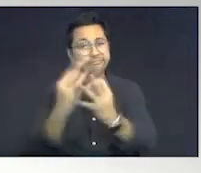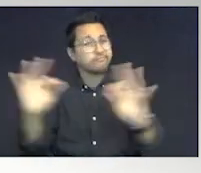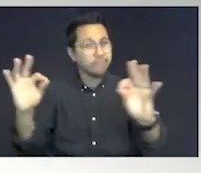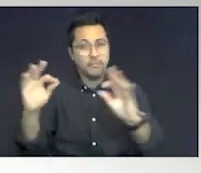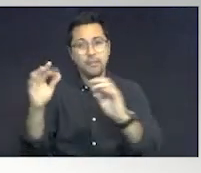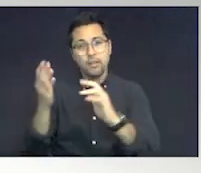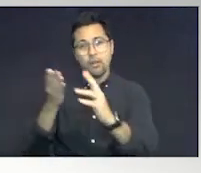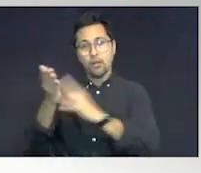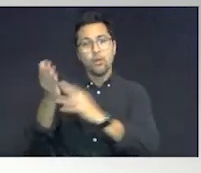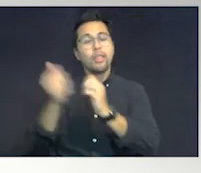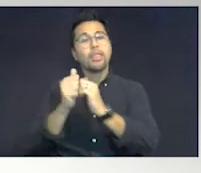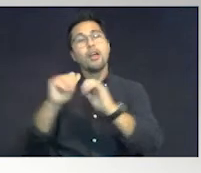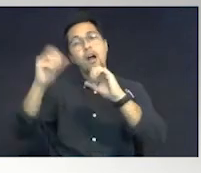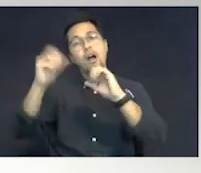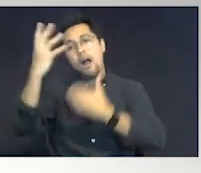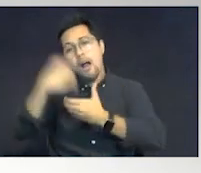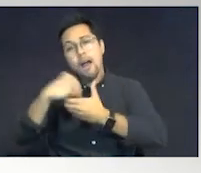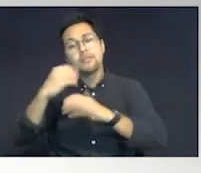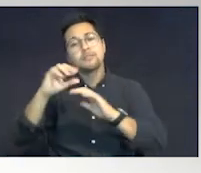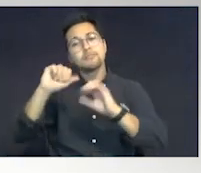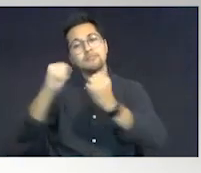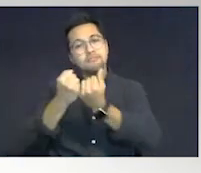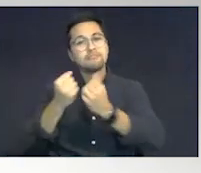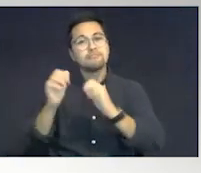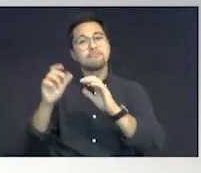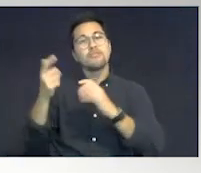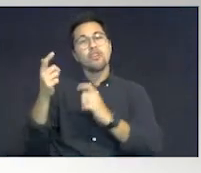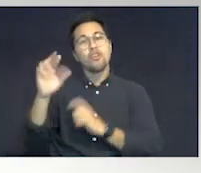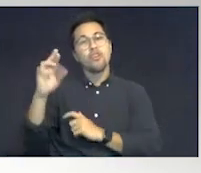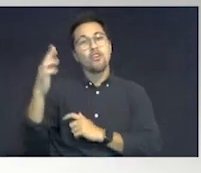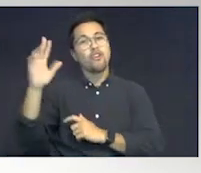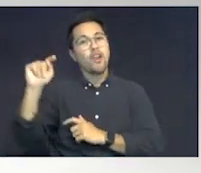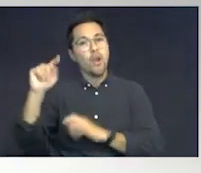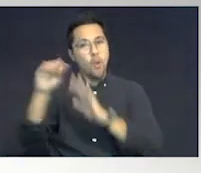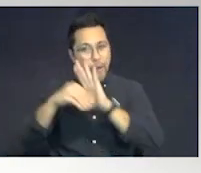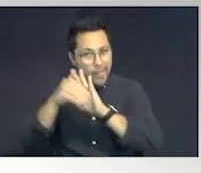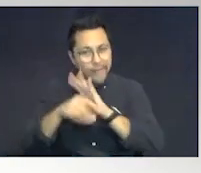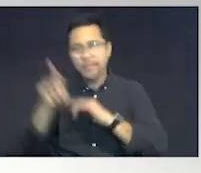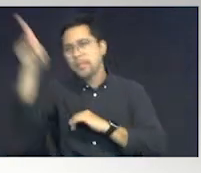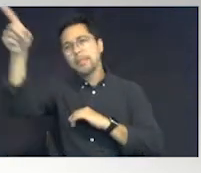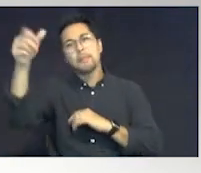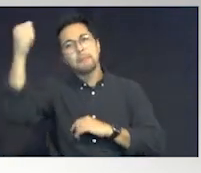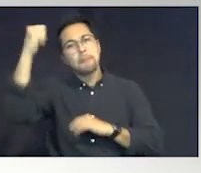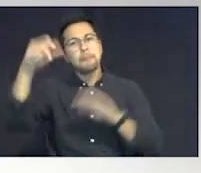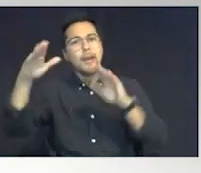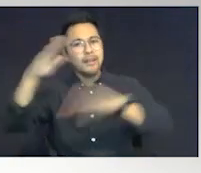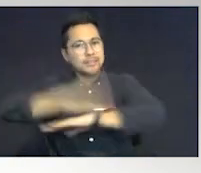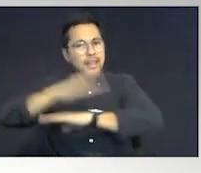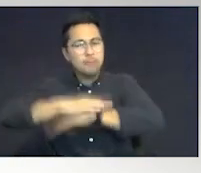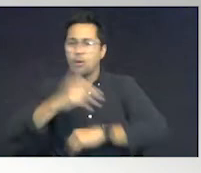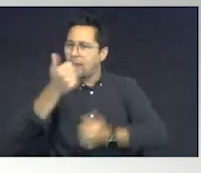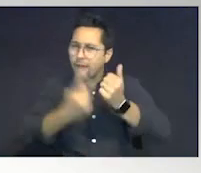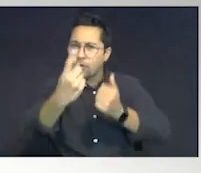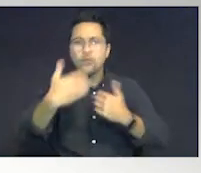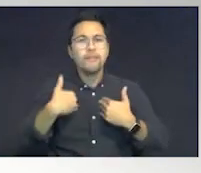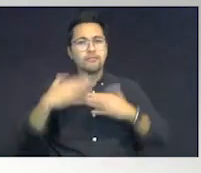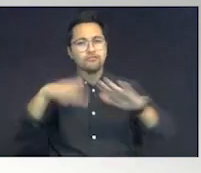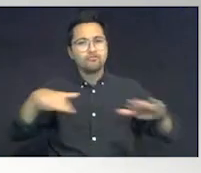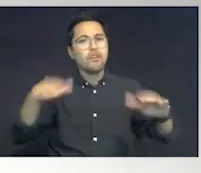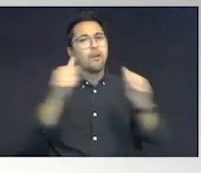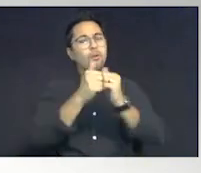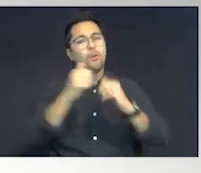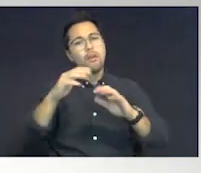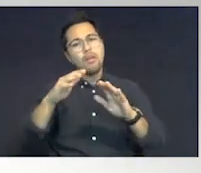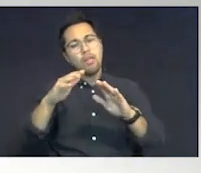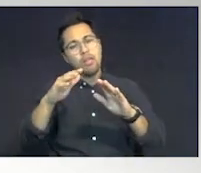Autism Society of Great Orlando. They are on the back table. As you exit, every single one of you who has a child with autism needs to start practicing